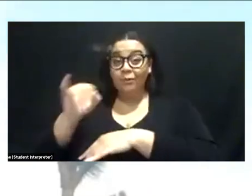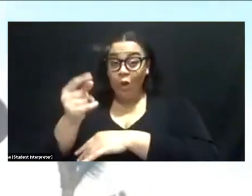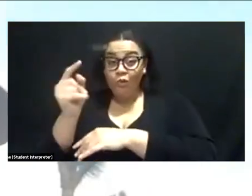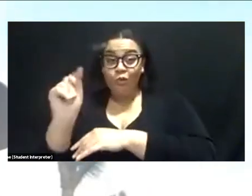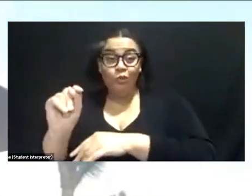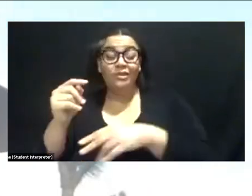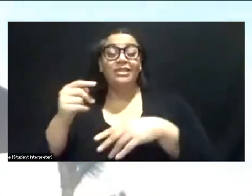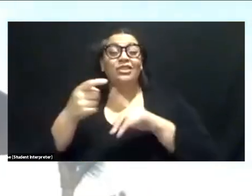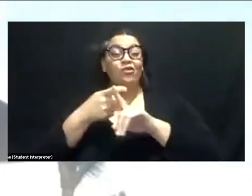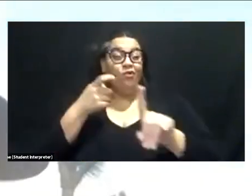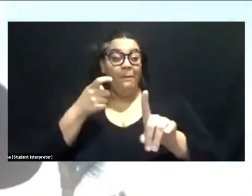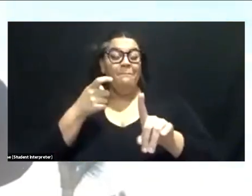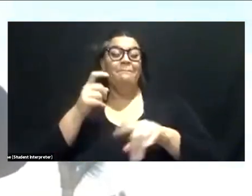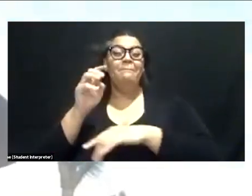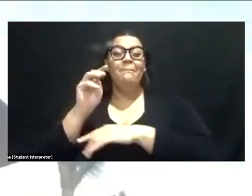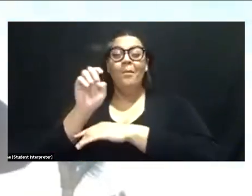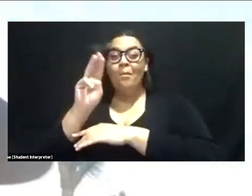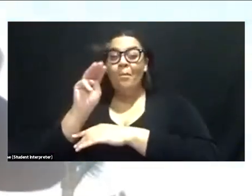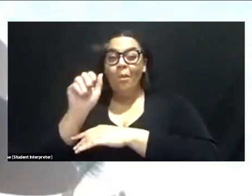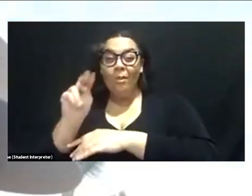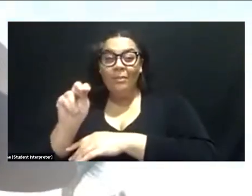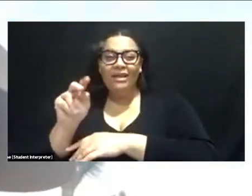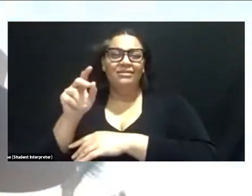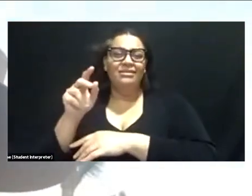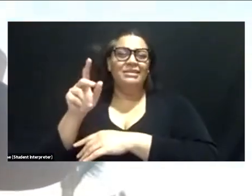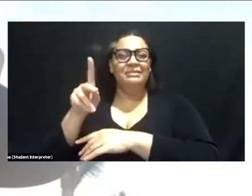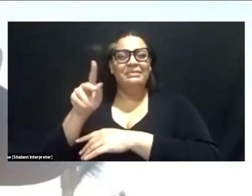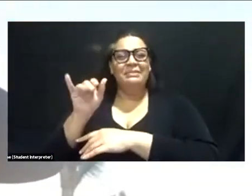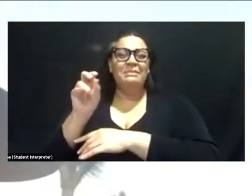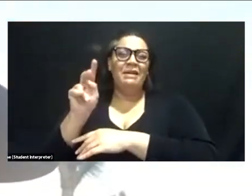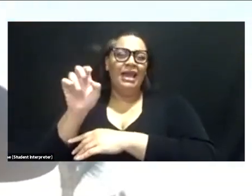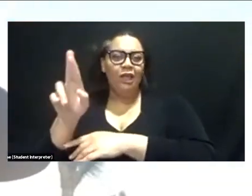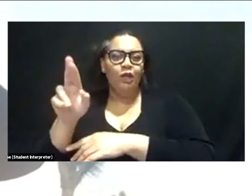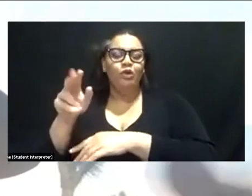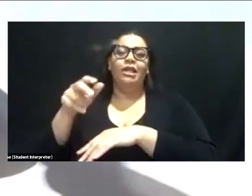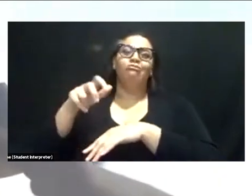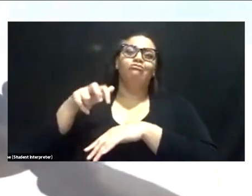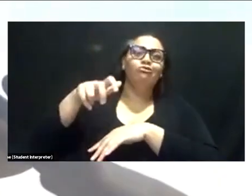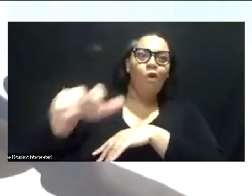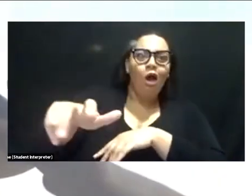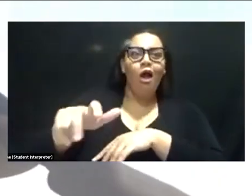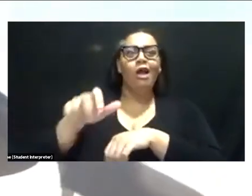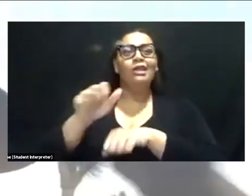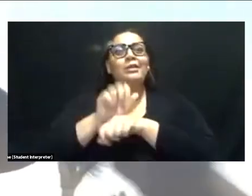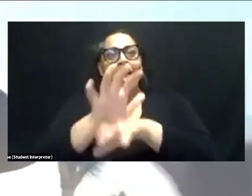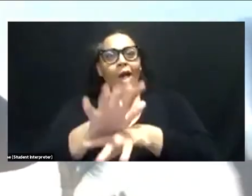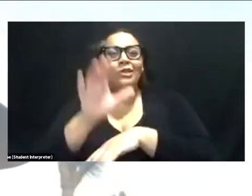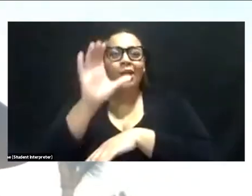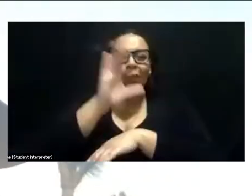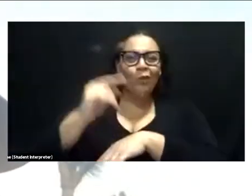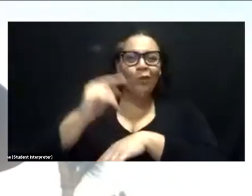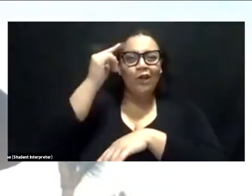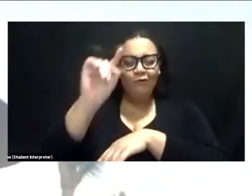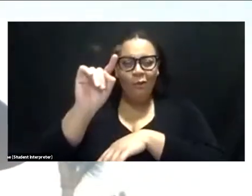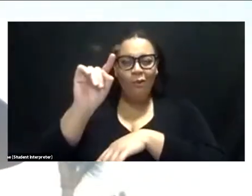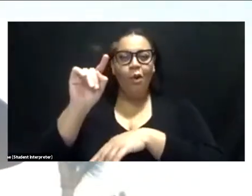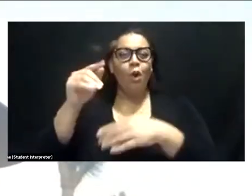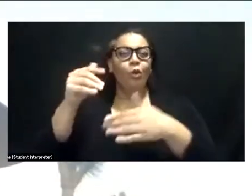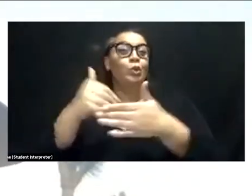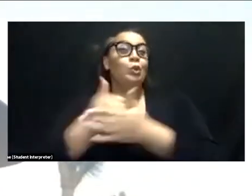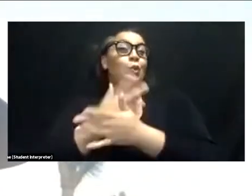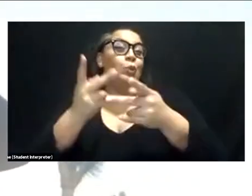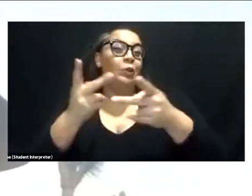Mormon pioneers. They had, you know, crossed the Rocky mountains. They were looking for, uh, a new